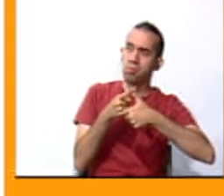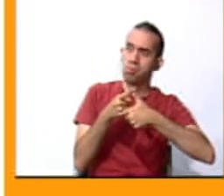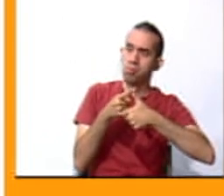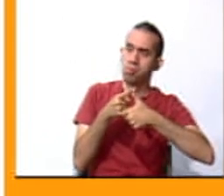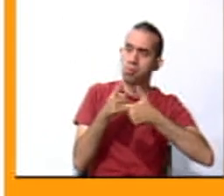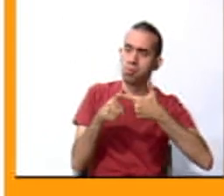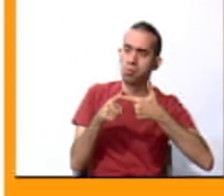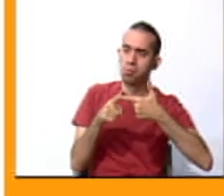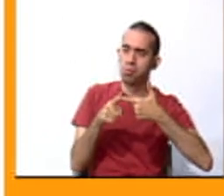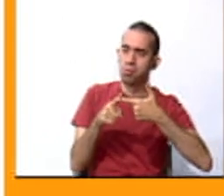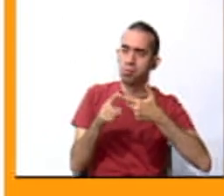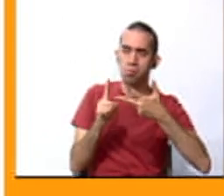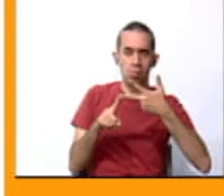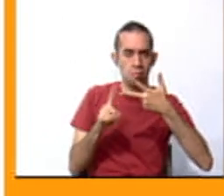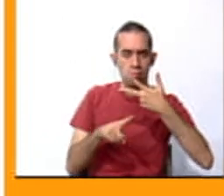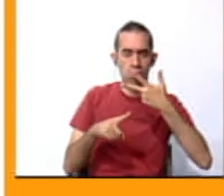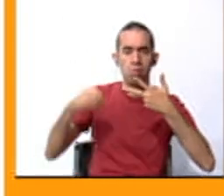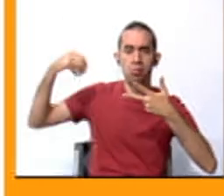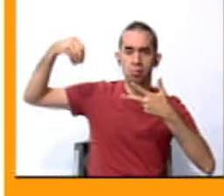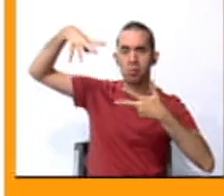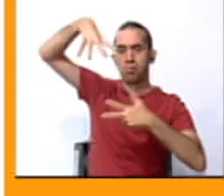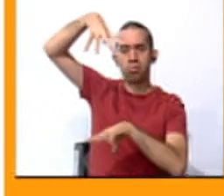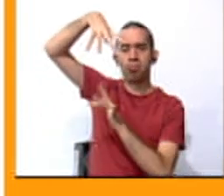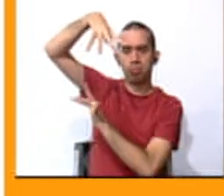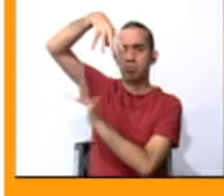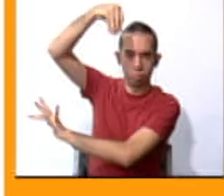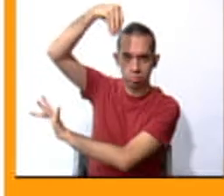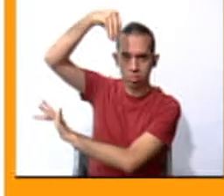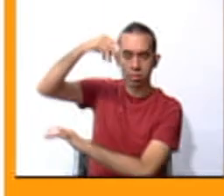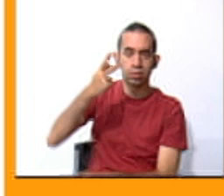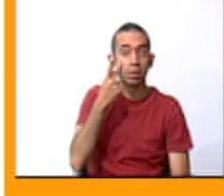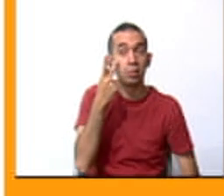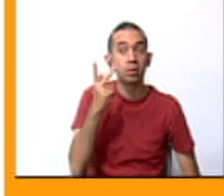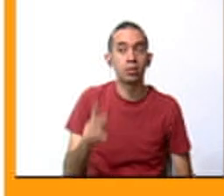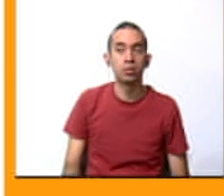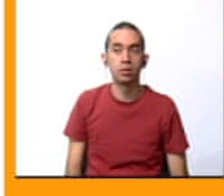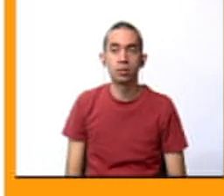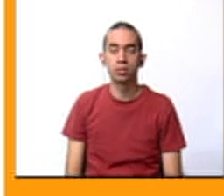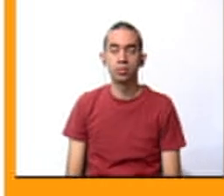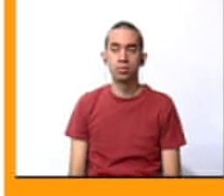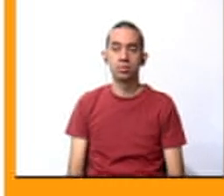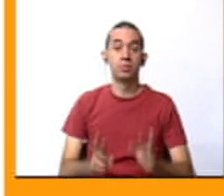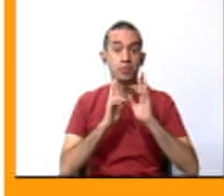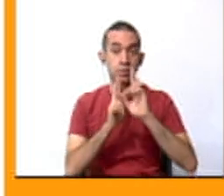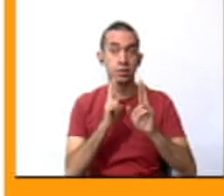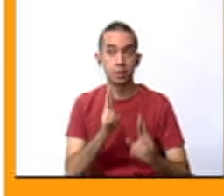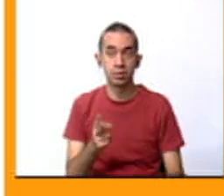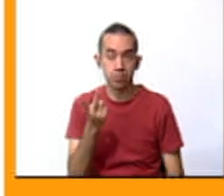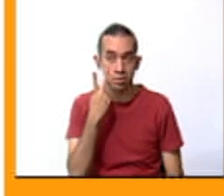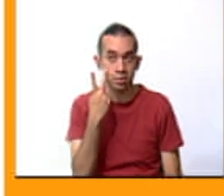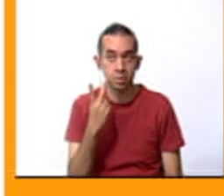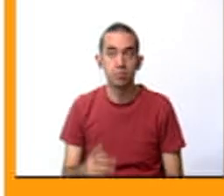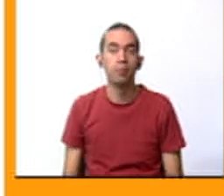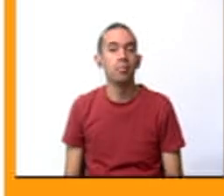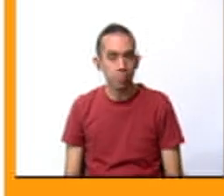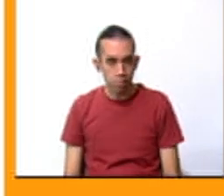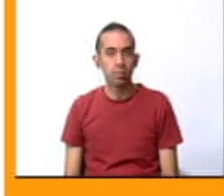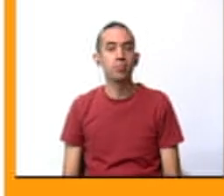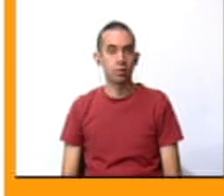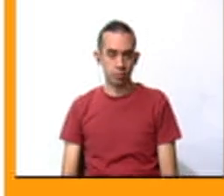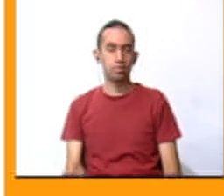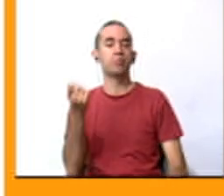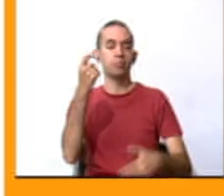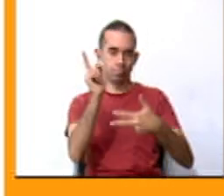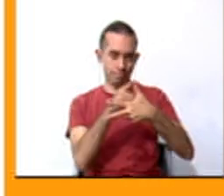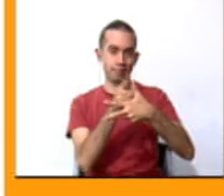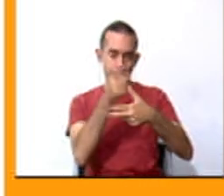Turn off electricity. Let's see the answers. Okay. Let's see the answers. Oh, the first one